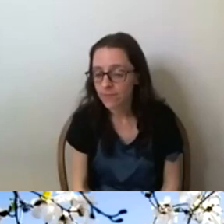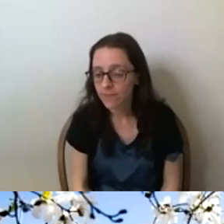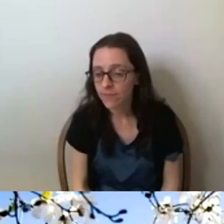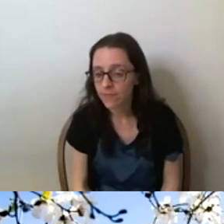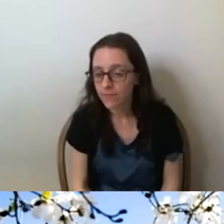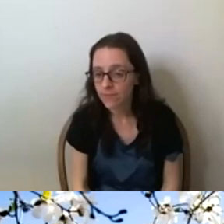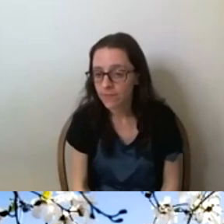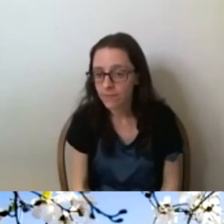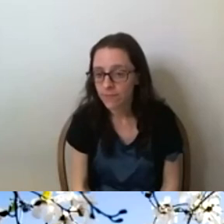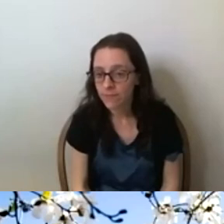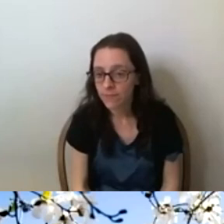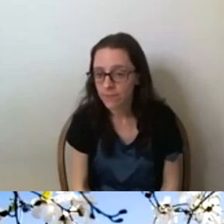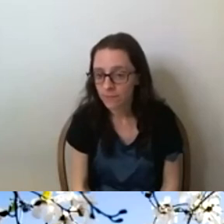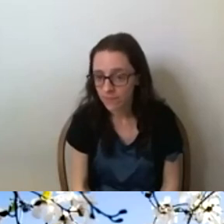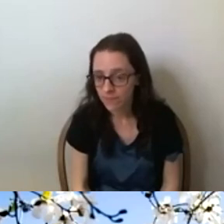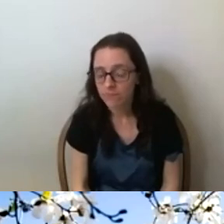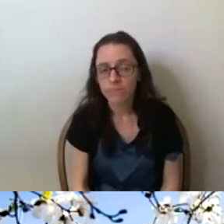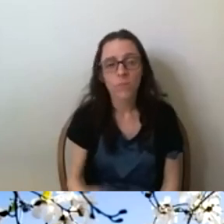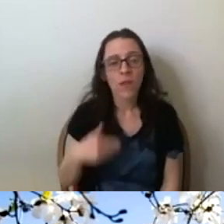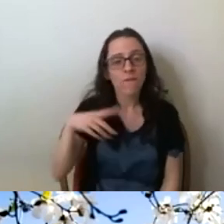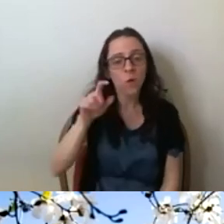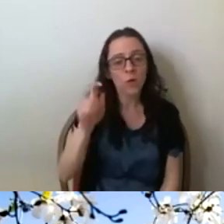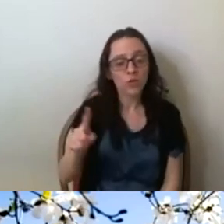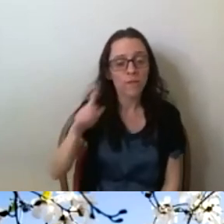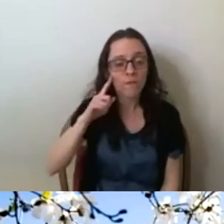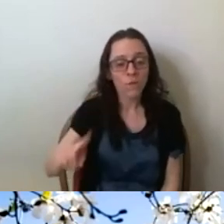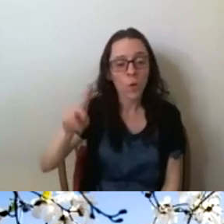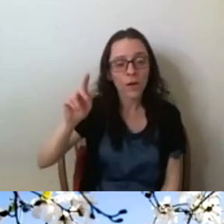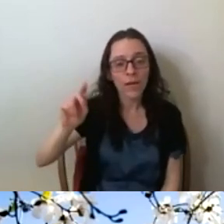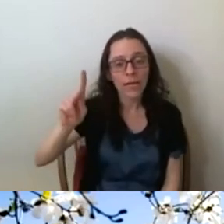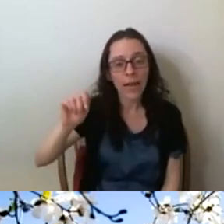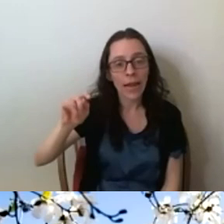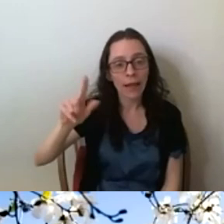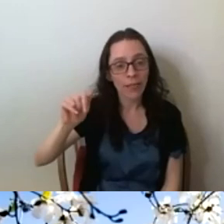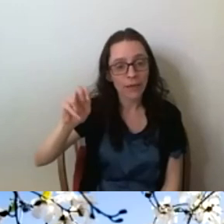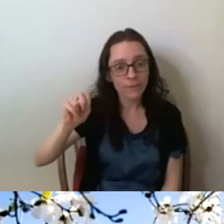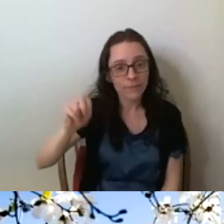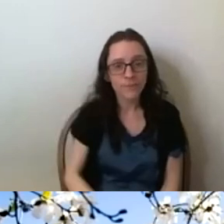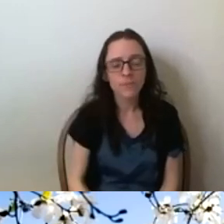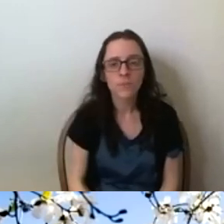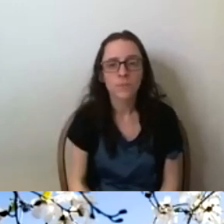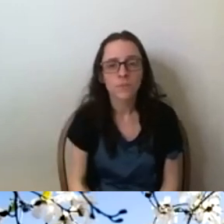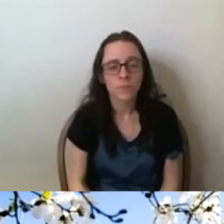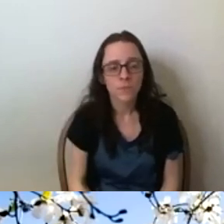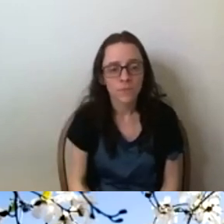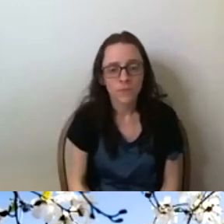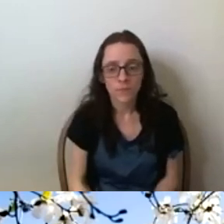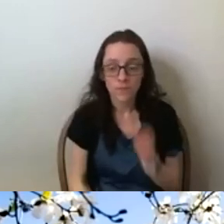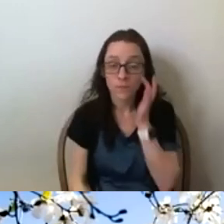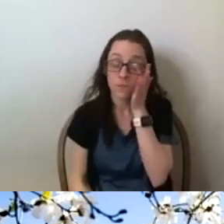a question for Kaelin. How do we move past the administrative state?